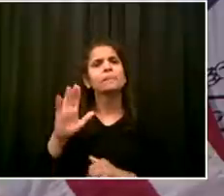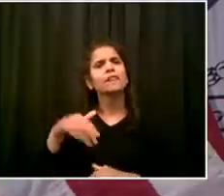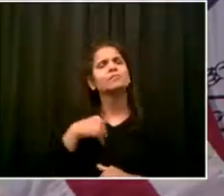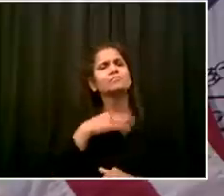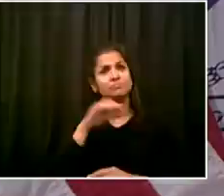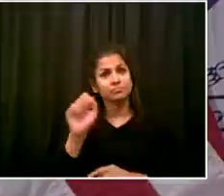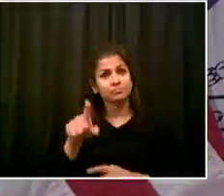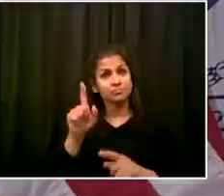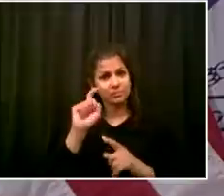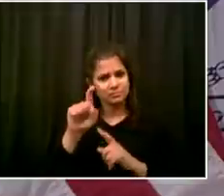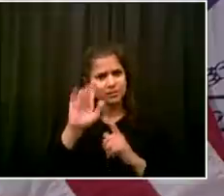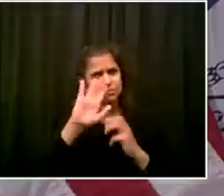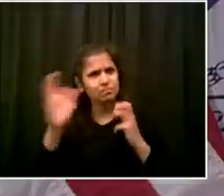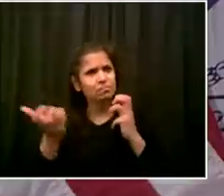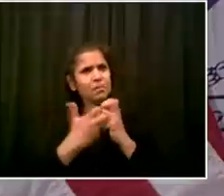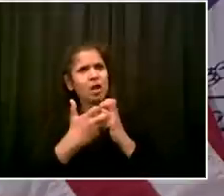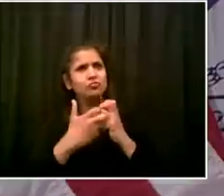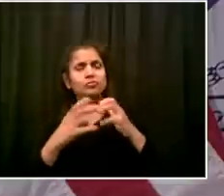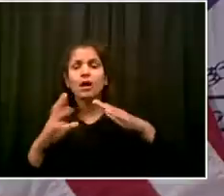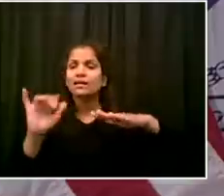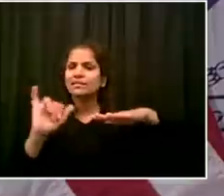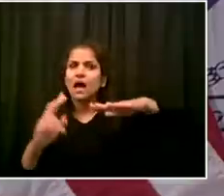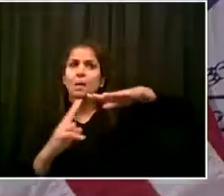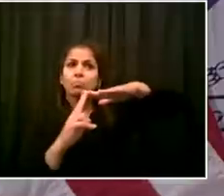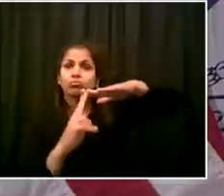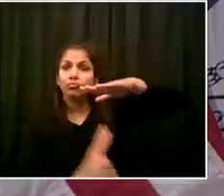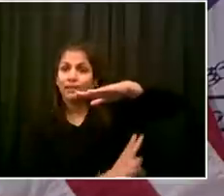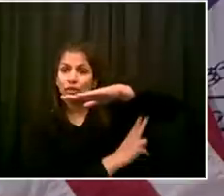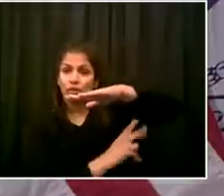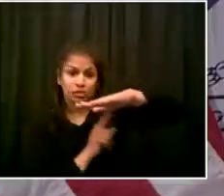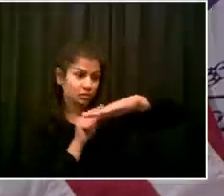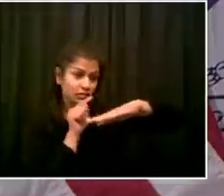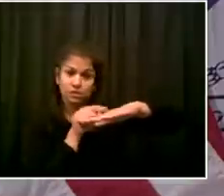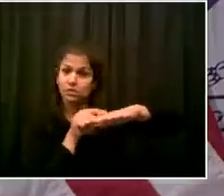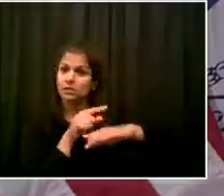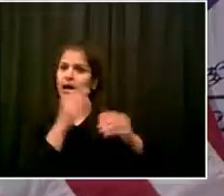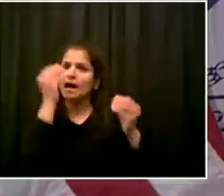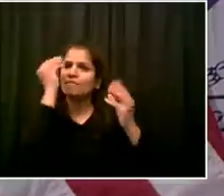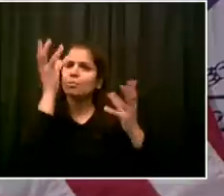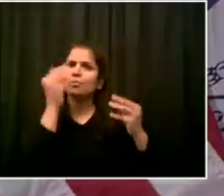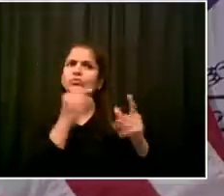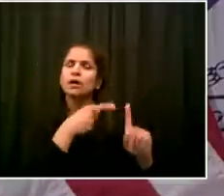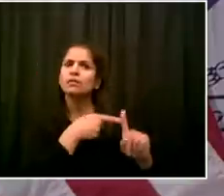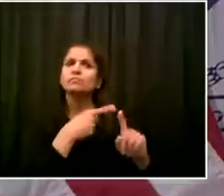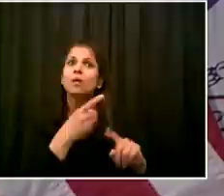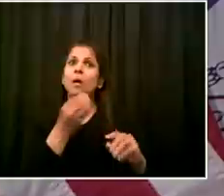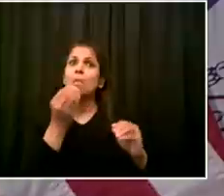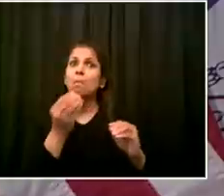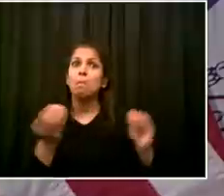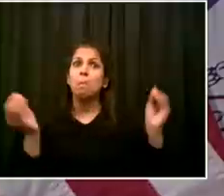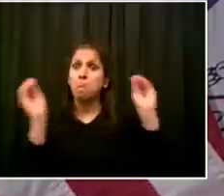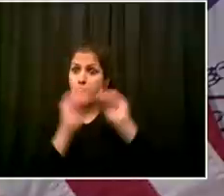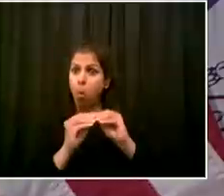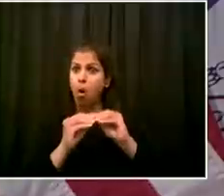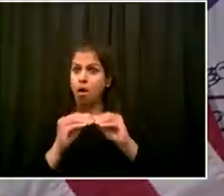essentially people are lifting the lockdown themselves? Well, Andrew, it's a good question.